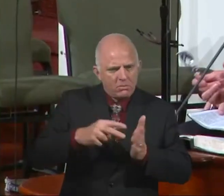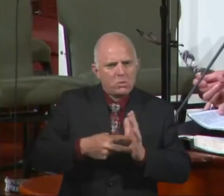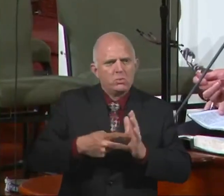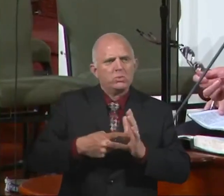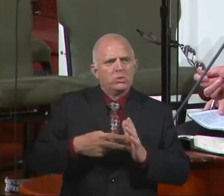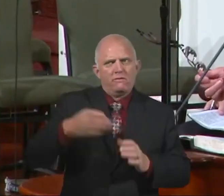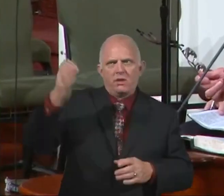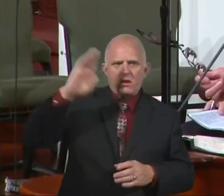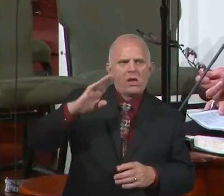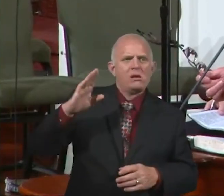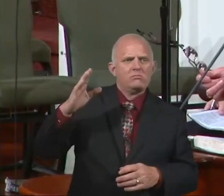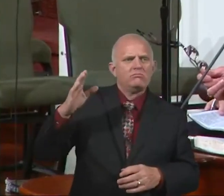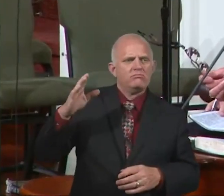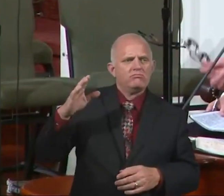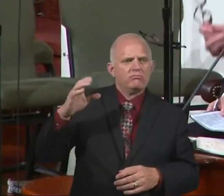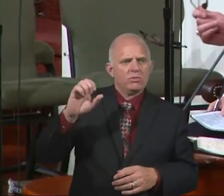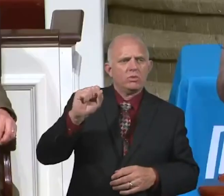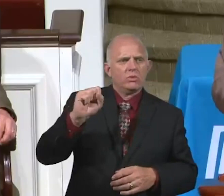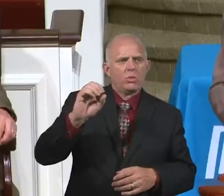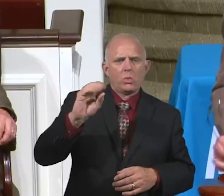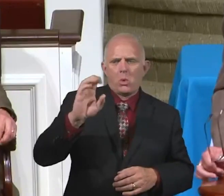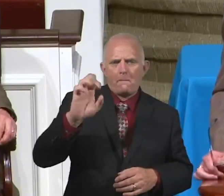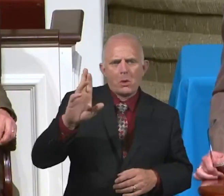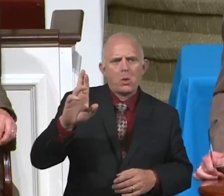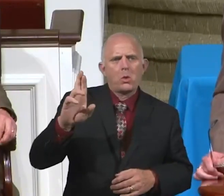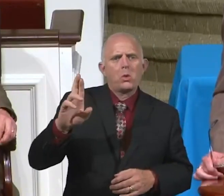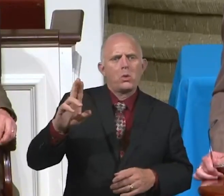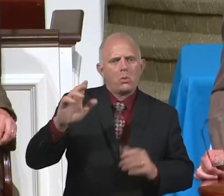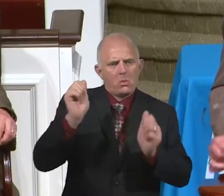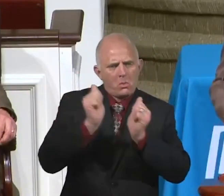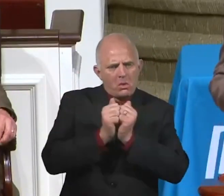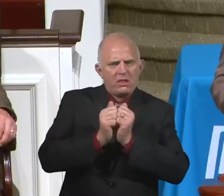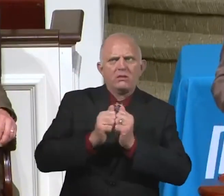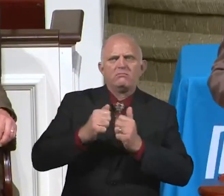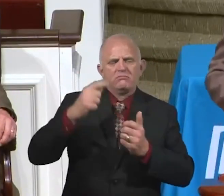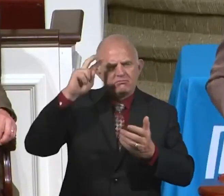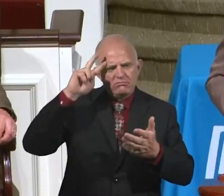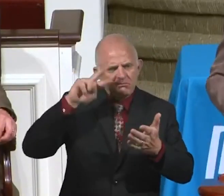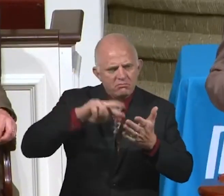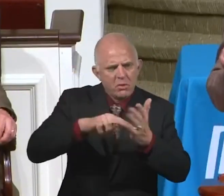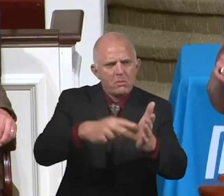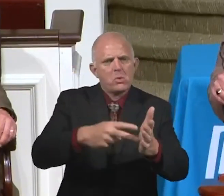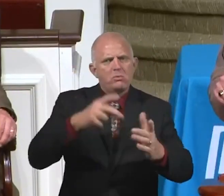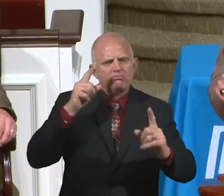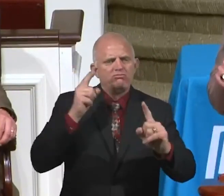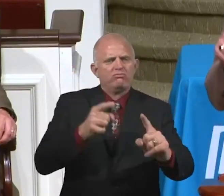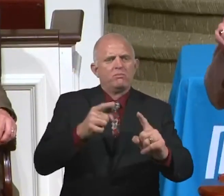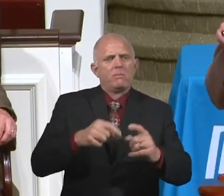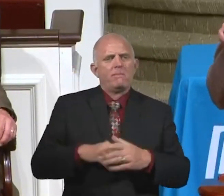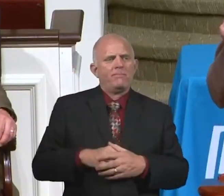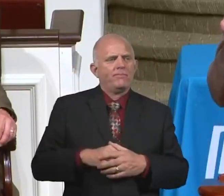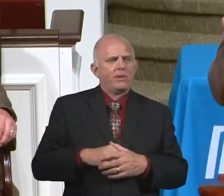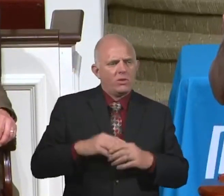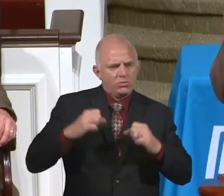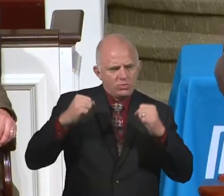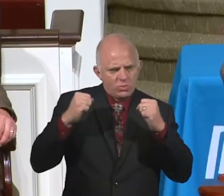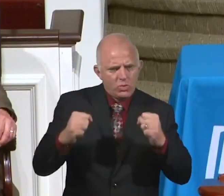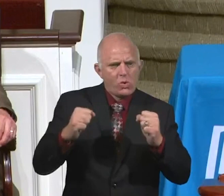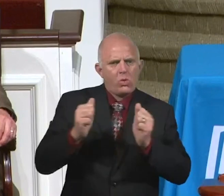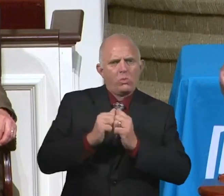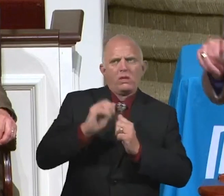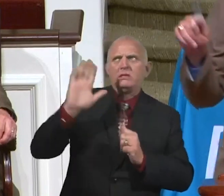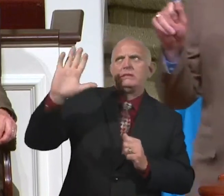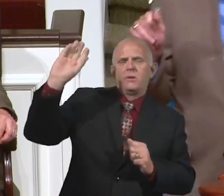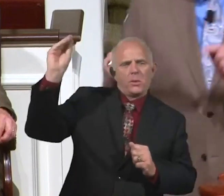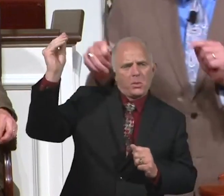with purpose. And you know, he's telling him, said, look, I think you need to be strong in the grace that in Christ Jesus. The Christ that